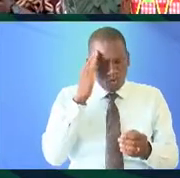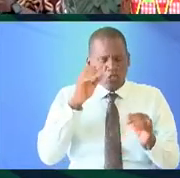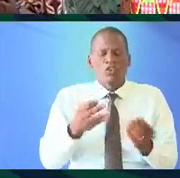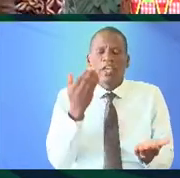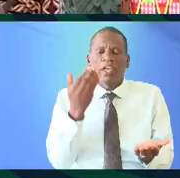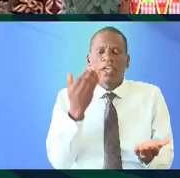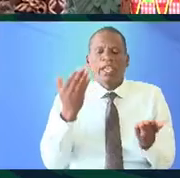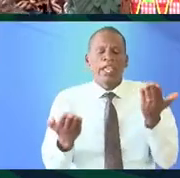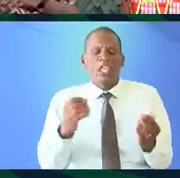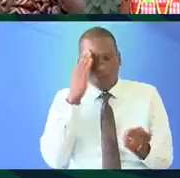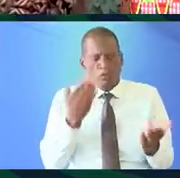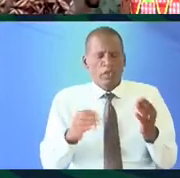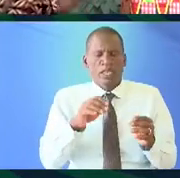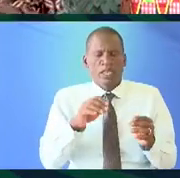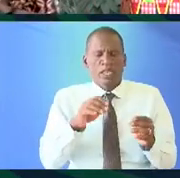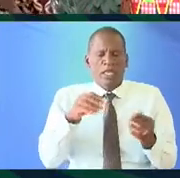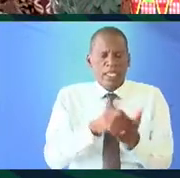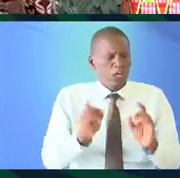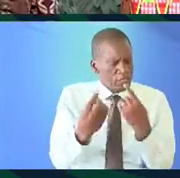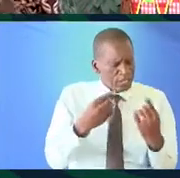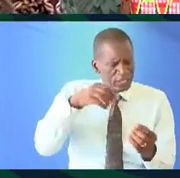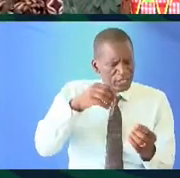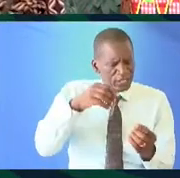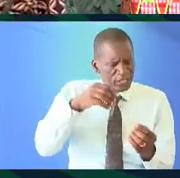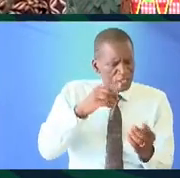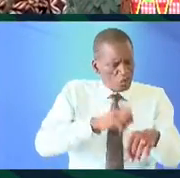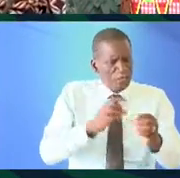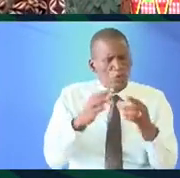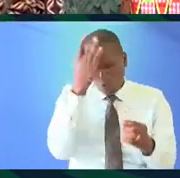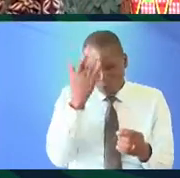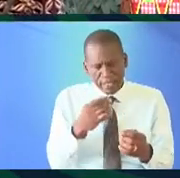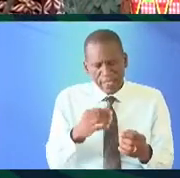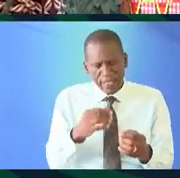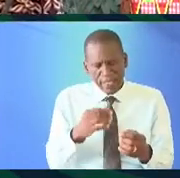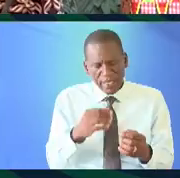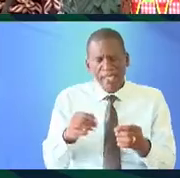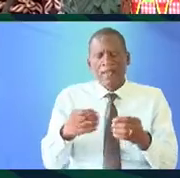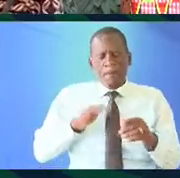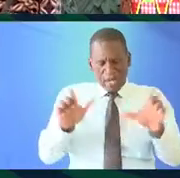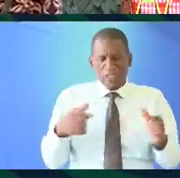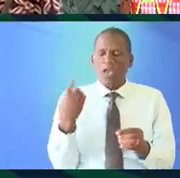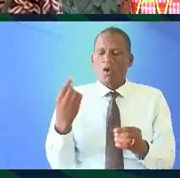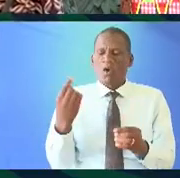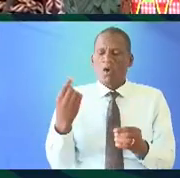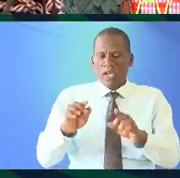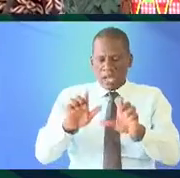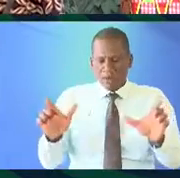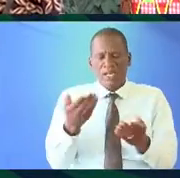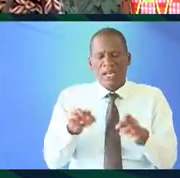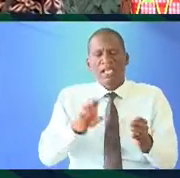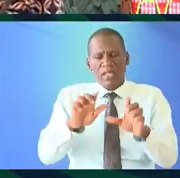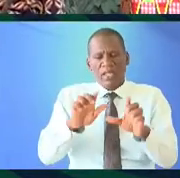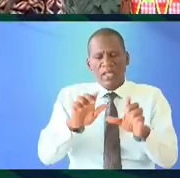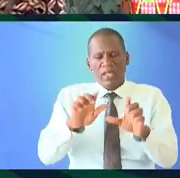of any of and again I won't belabor this point there's no time to talk about why indigenous languages they are just languages like every